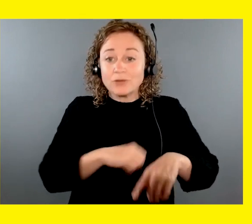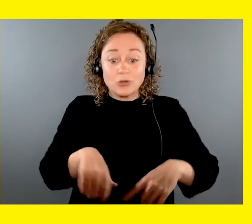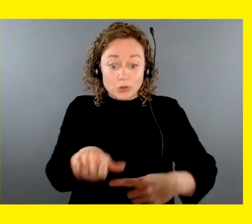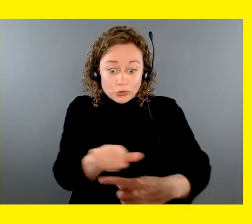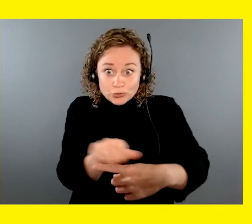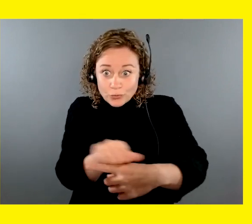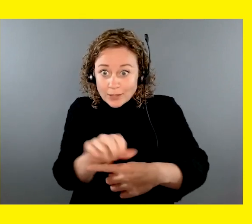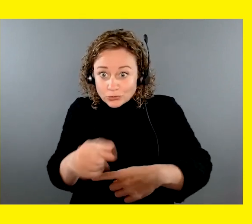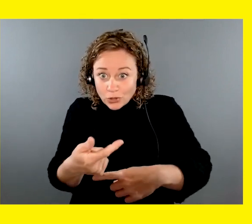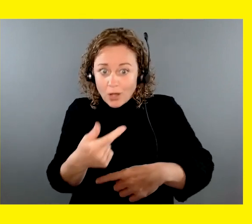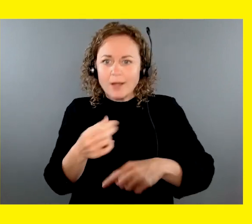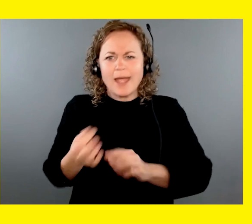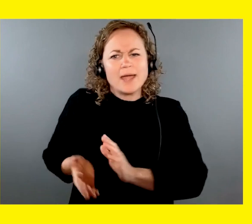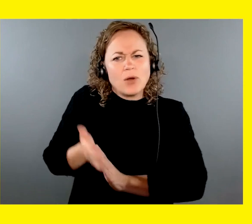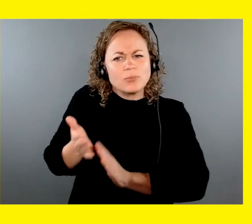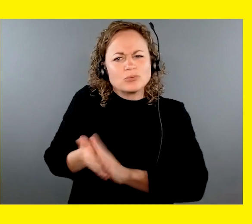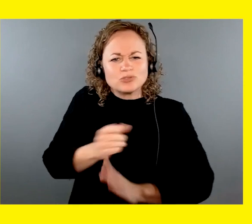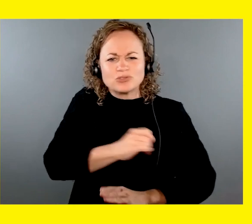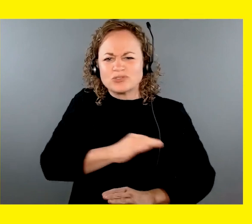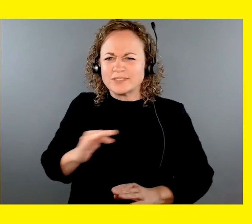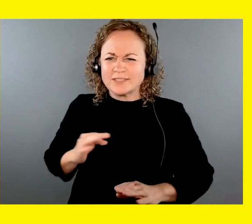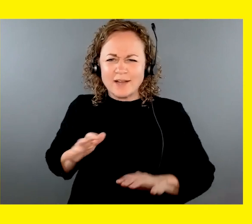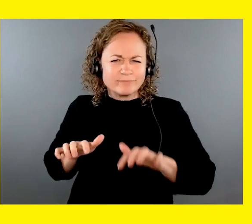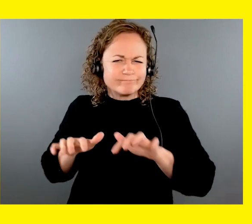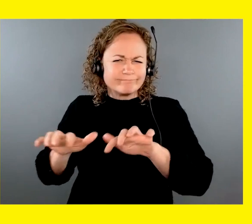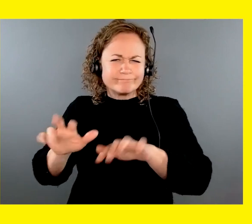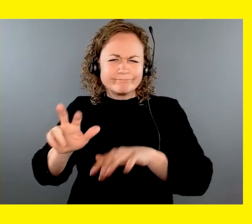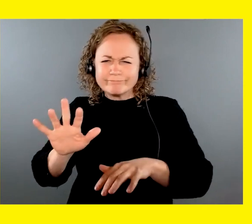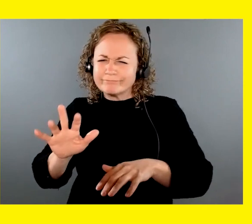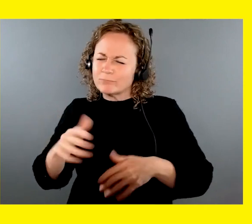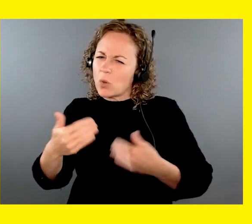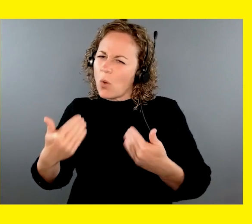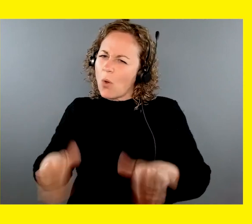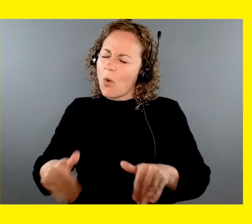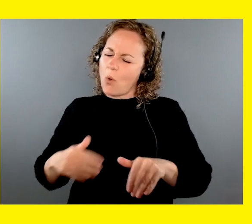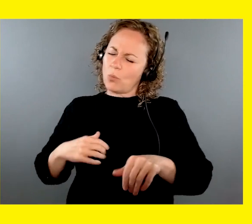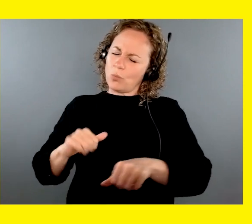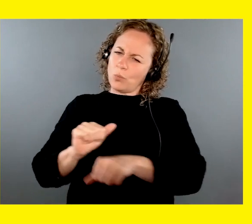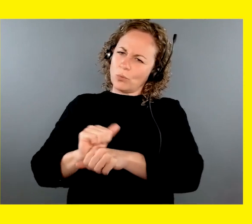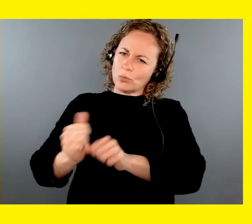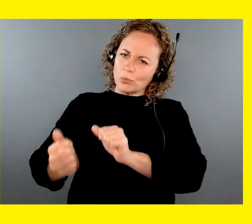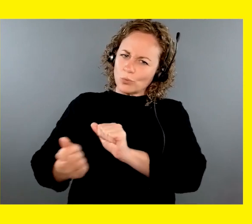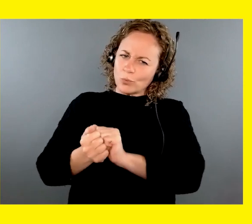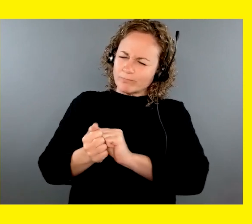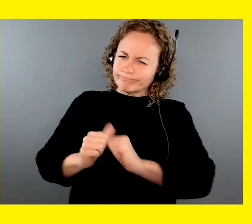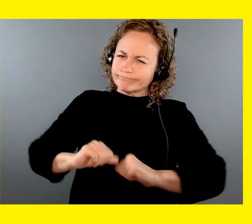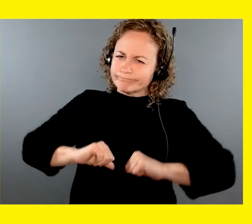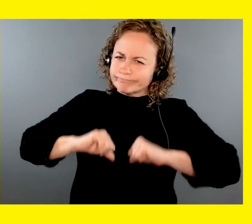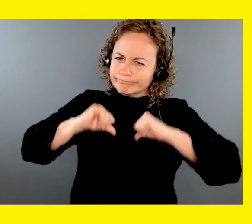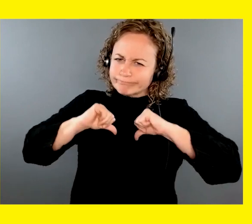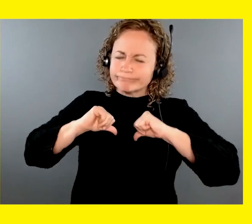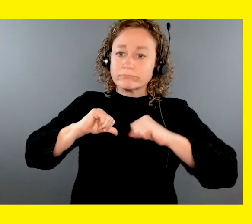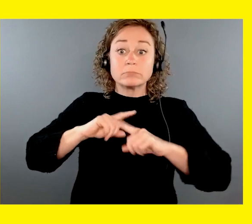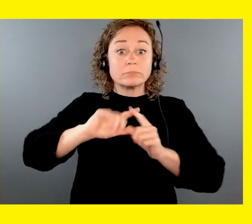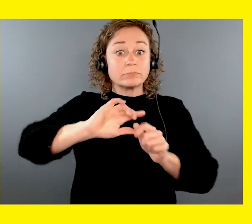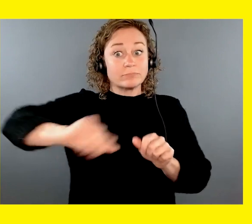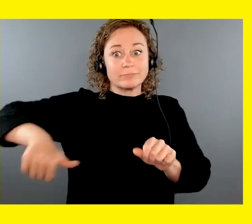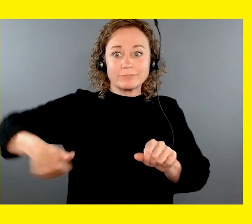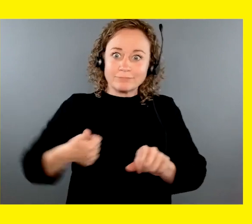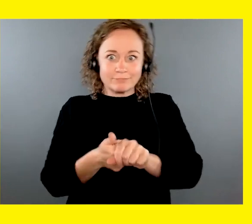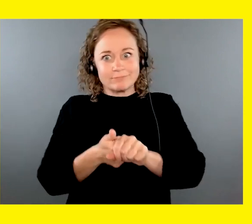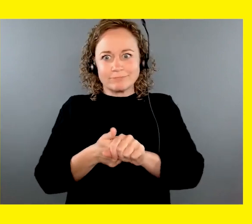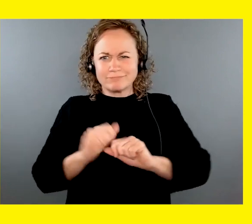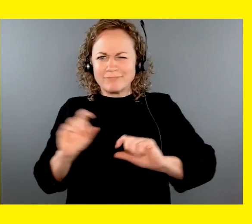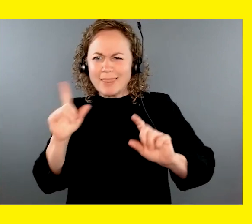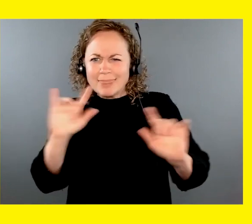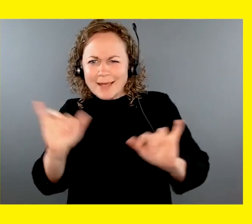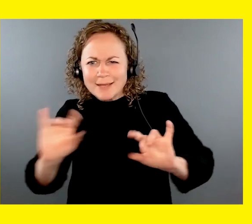operational staff. These people are not just my esteemed colleagues. They're the behind-the-scenes magicians who